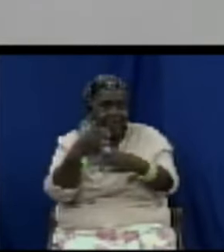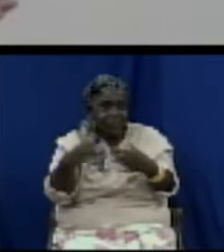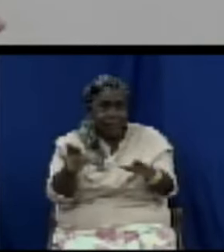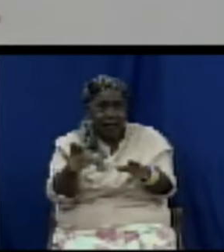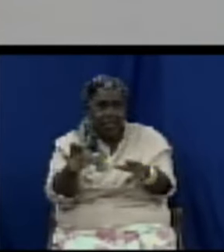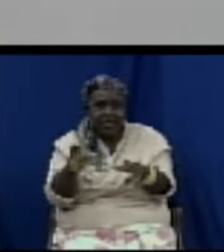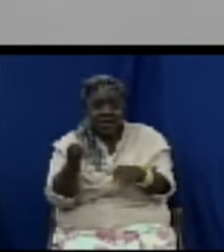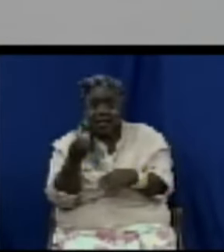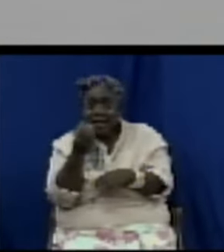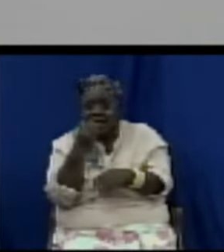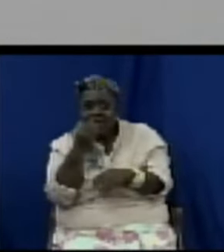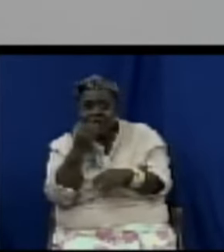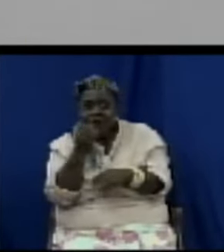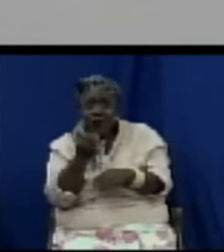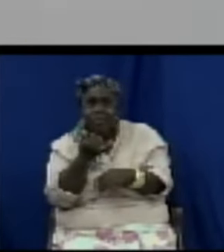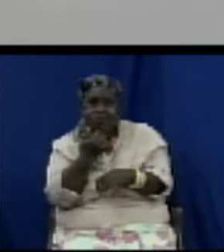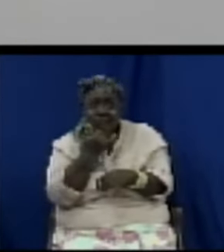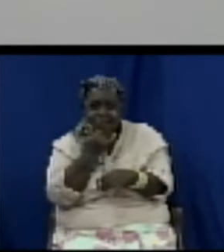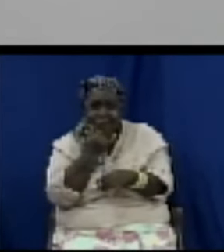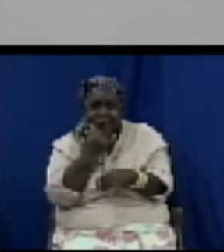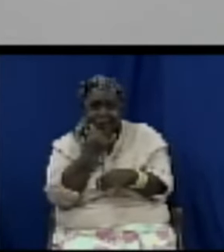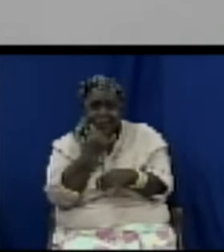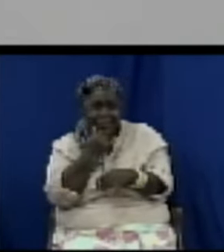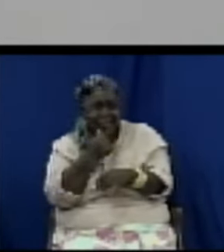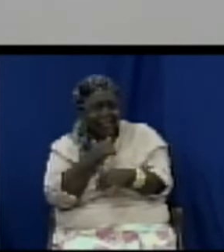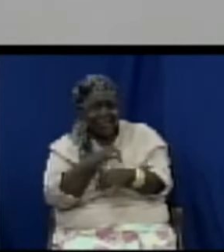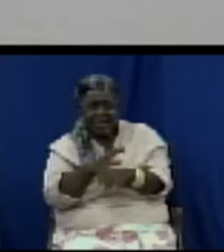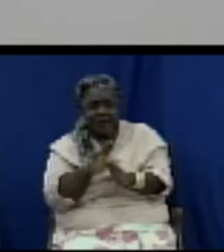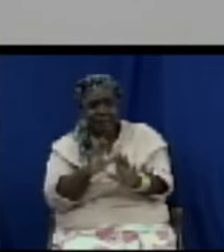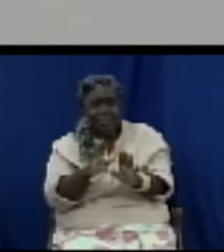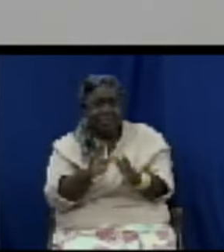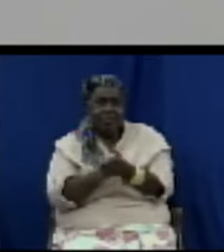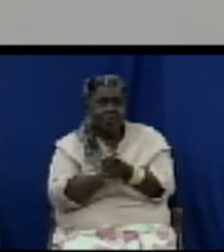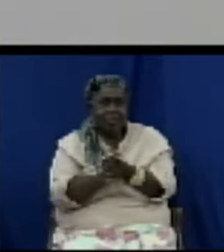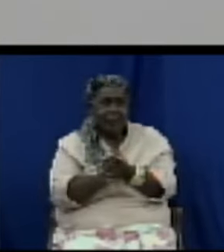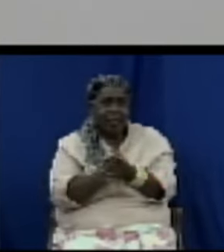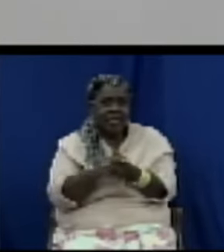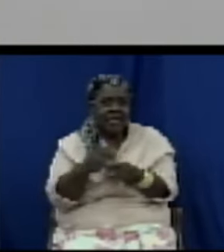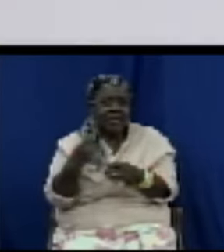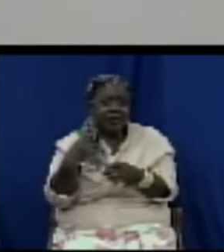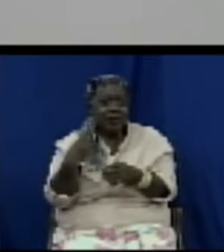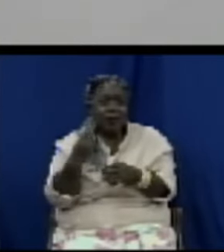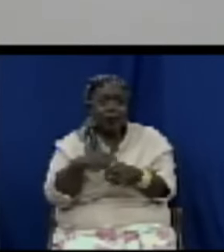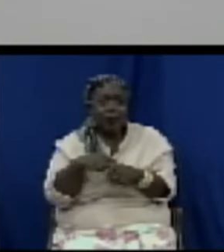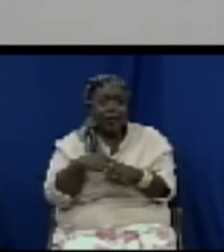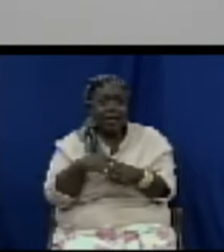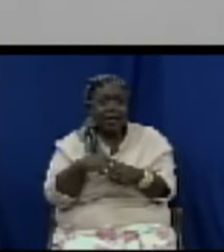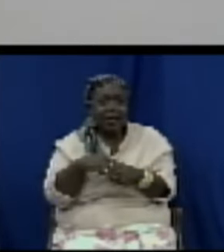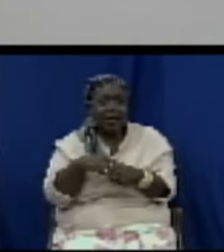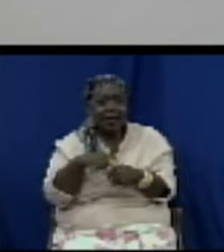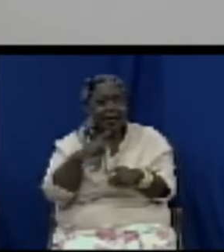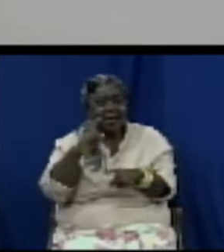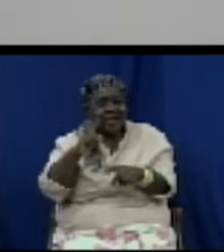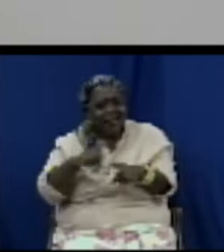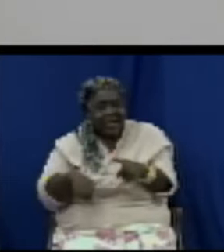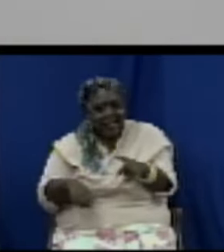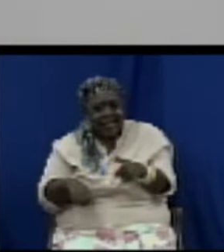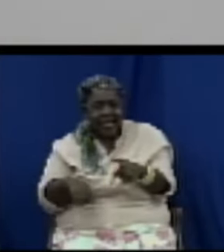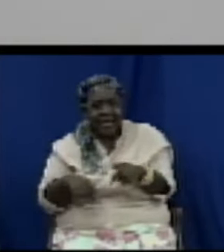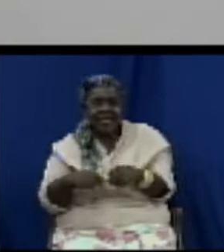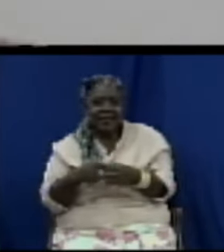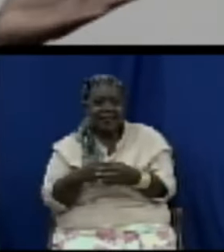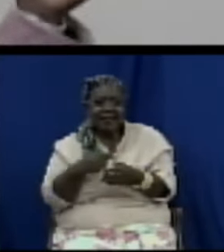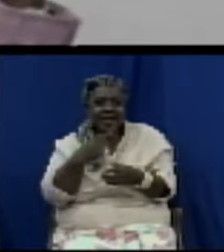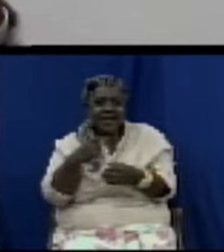does sell down the road what she doing here so you cannot confirm in some cases if you are